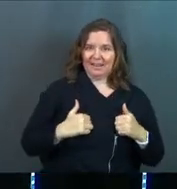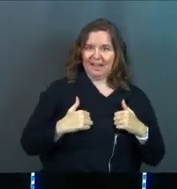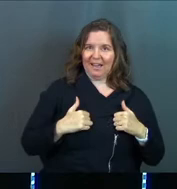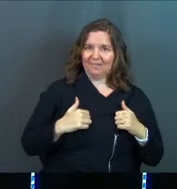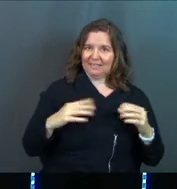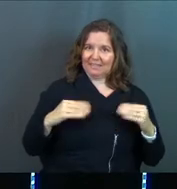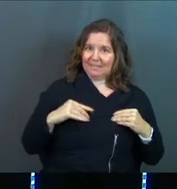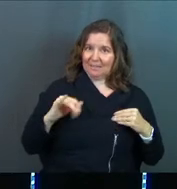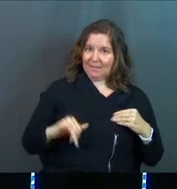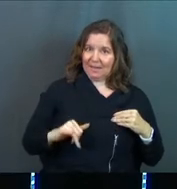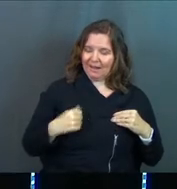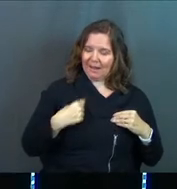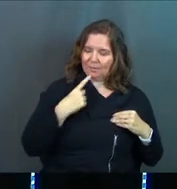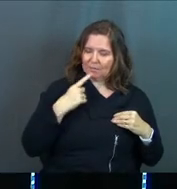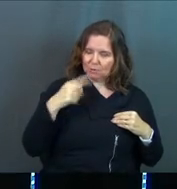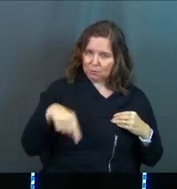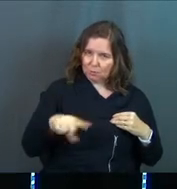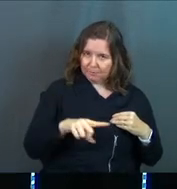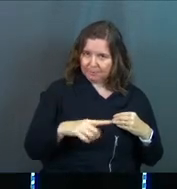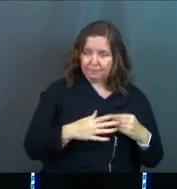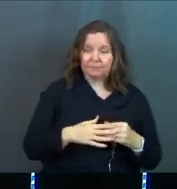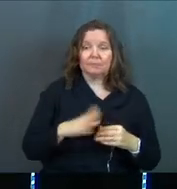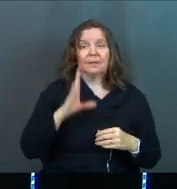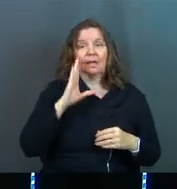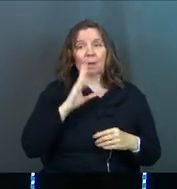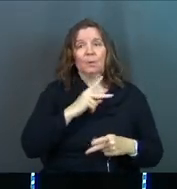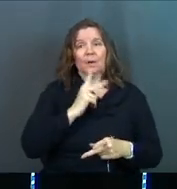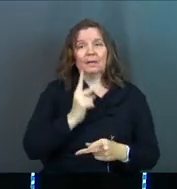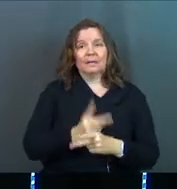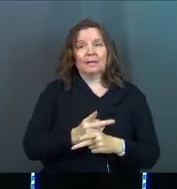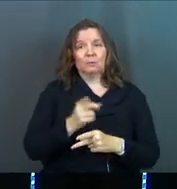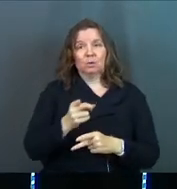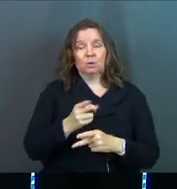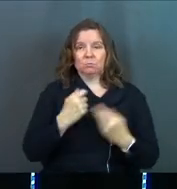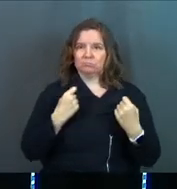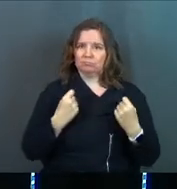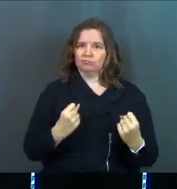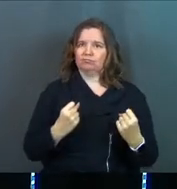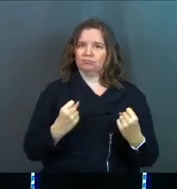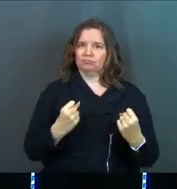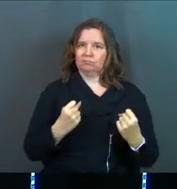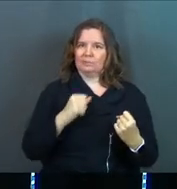I would say this to you. It will keep you from burning out.